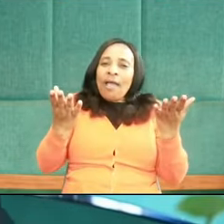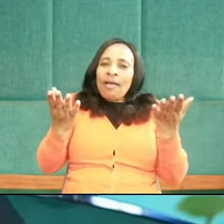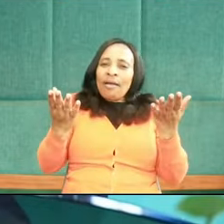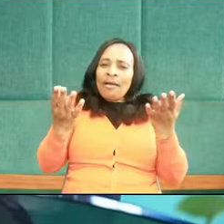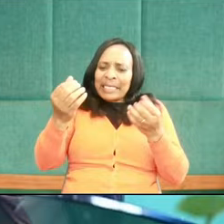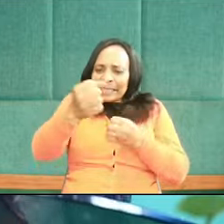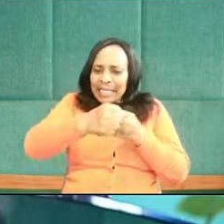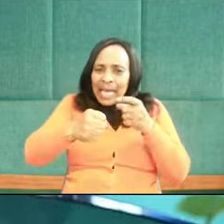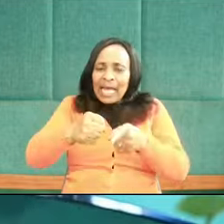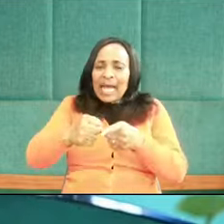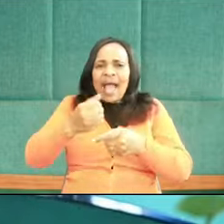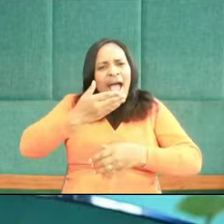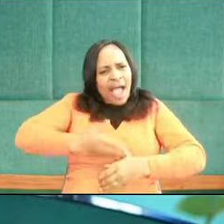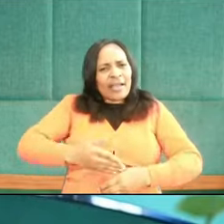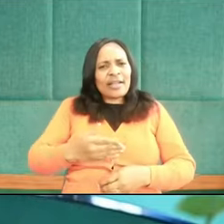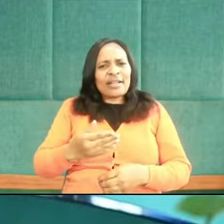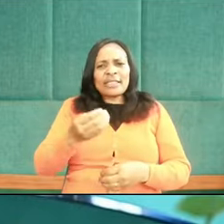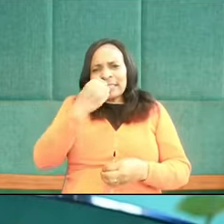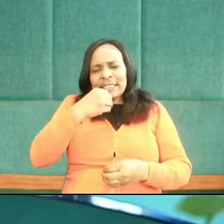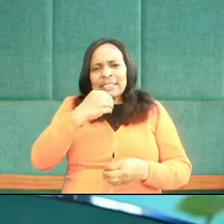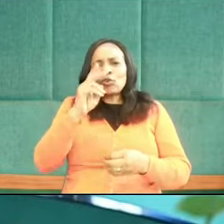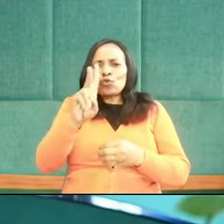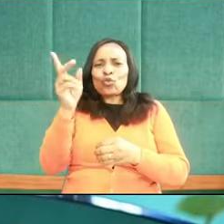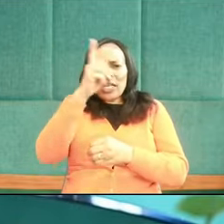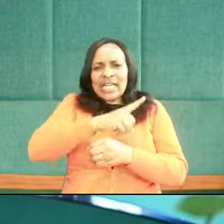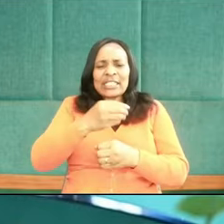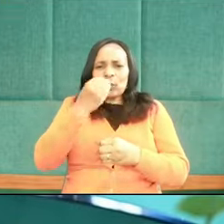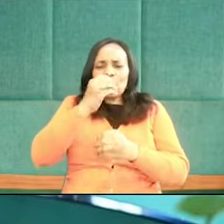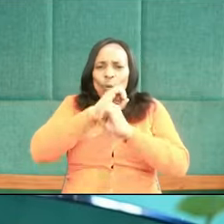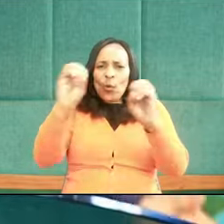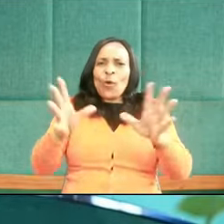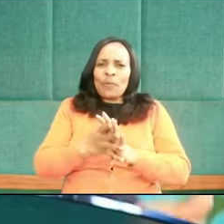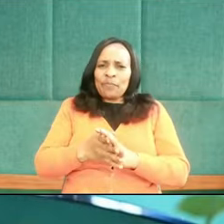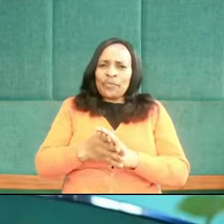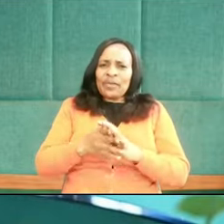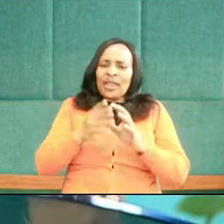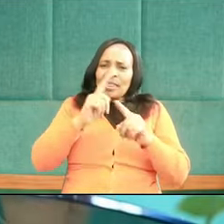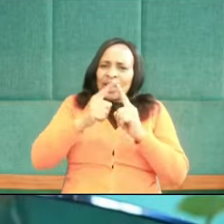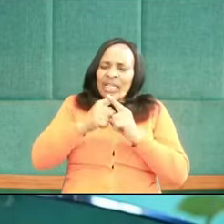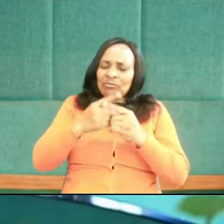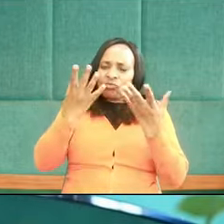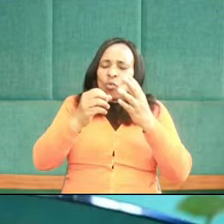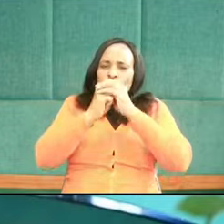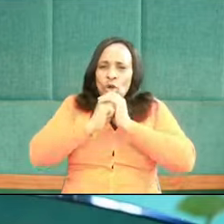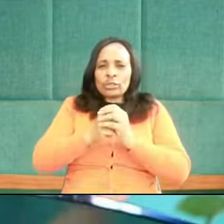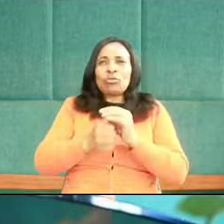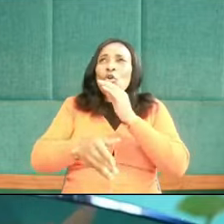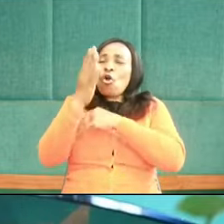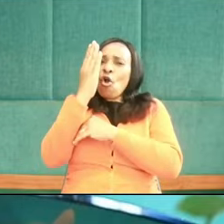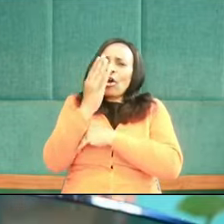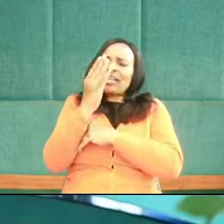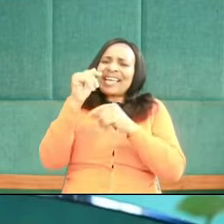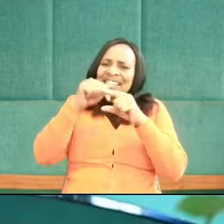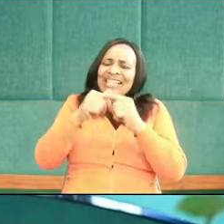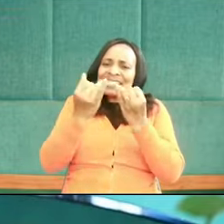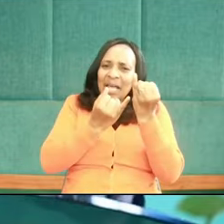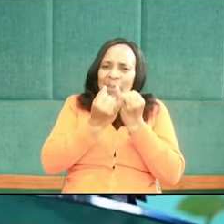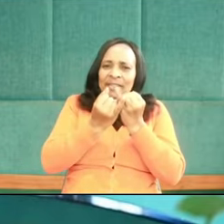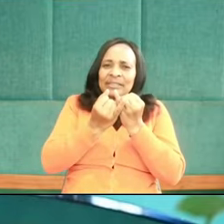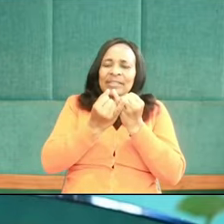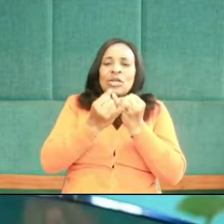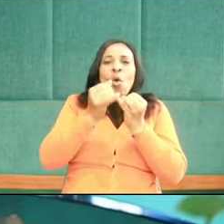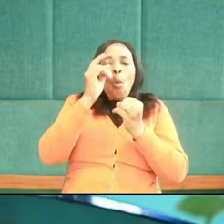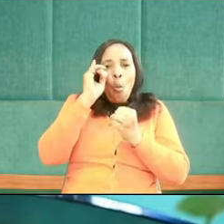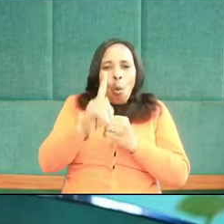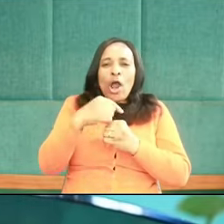who is really hungry, has not eaten two days, he dragged and came to church to worship God on empty stomach? Is it the